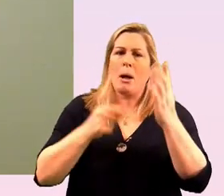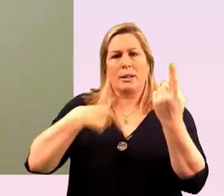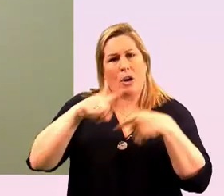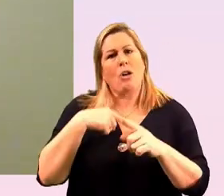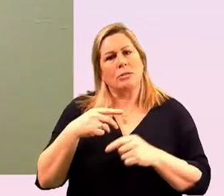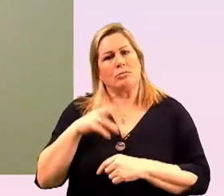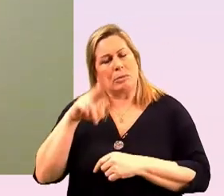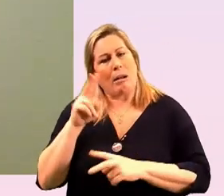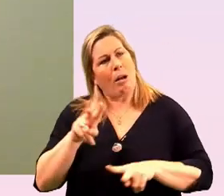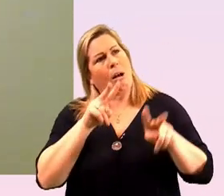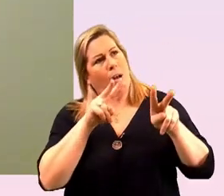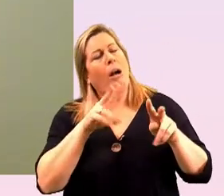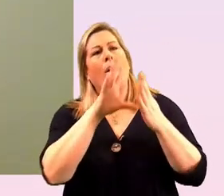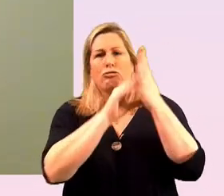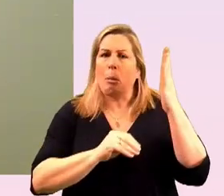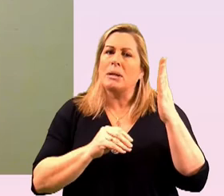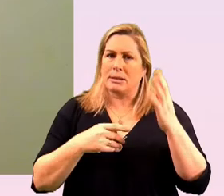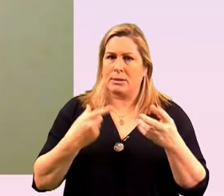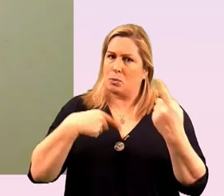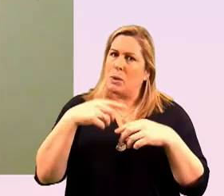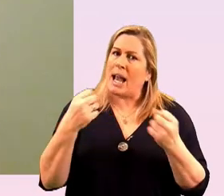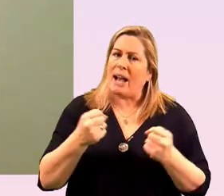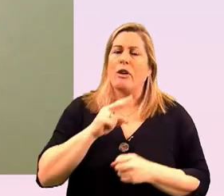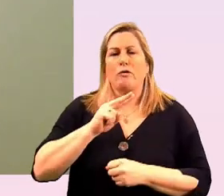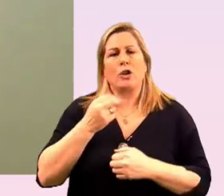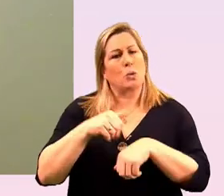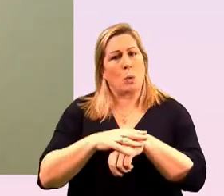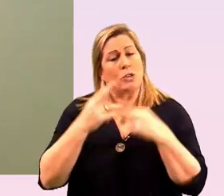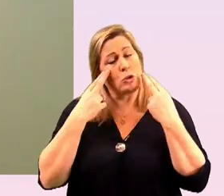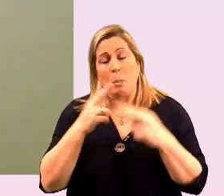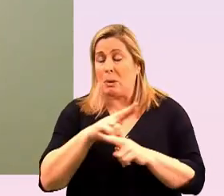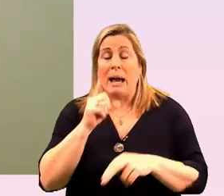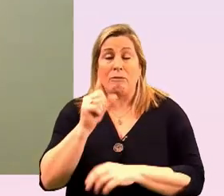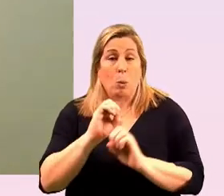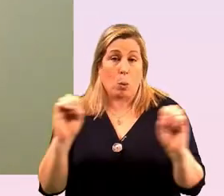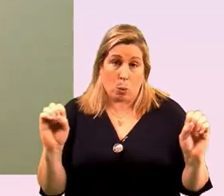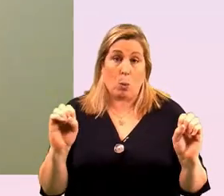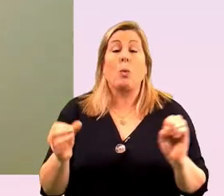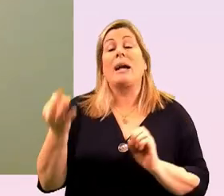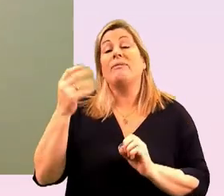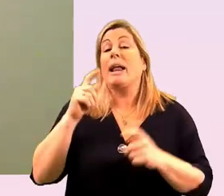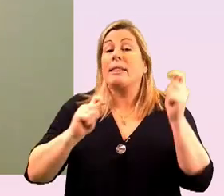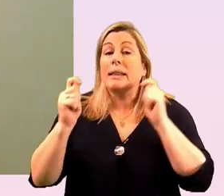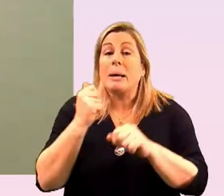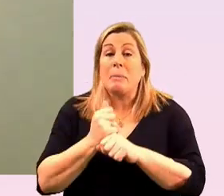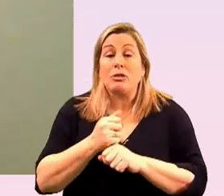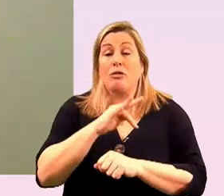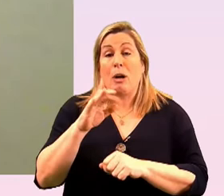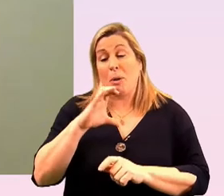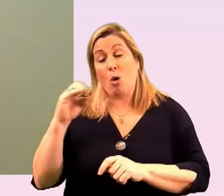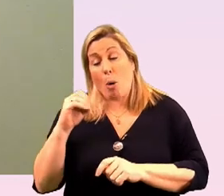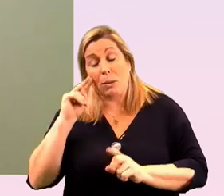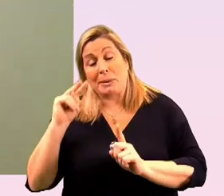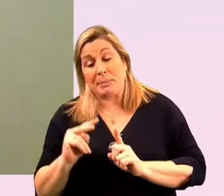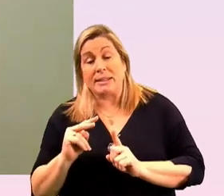also for us to have a voice within spaces where we don't usually have a voice um if i think about maybe from a corporate perspective